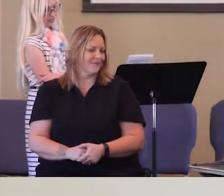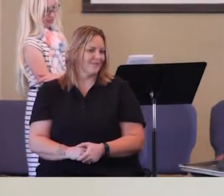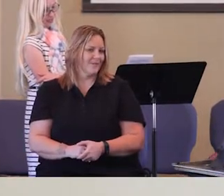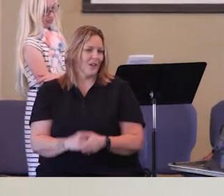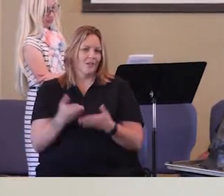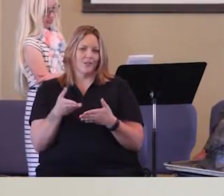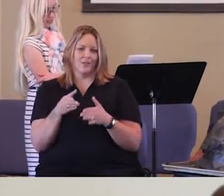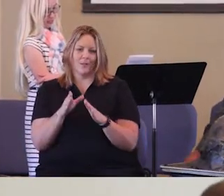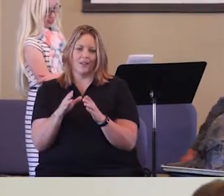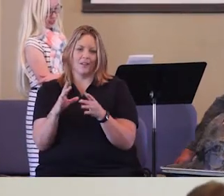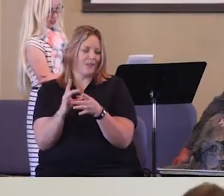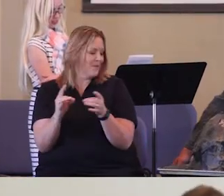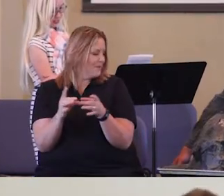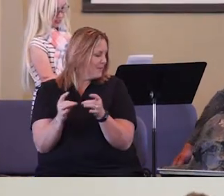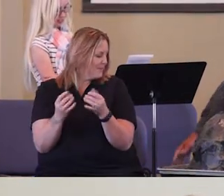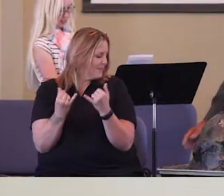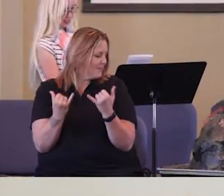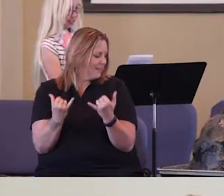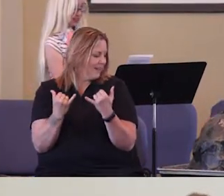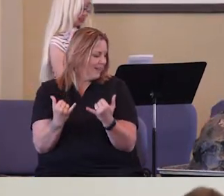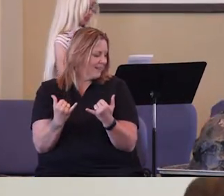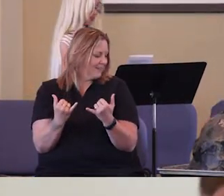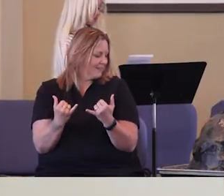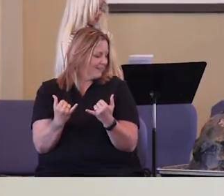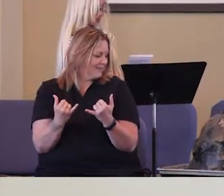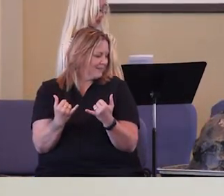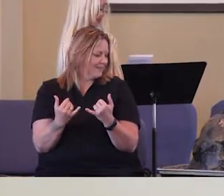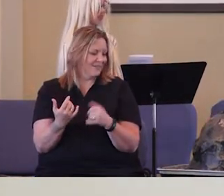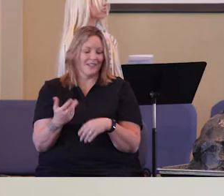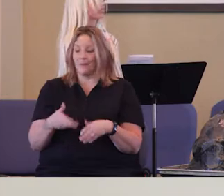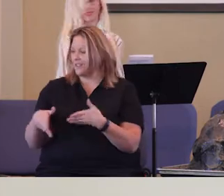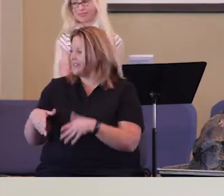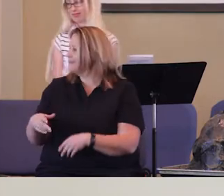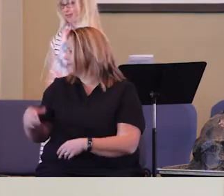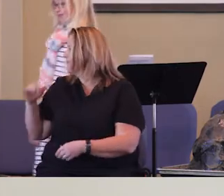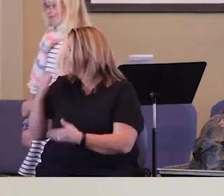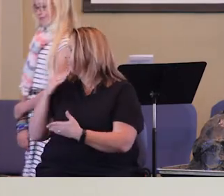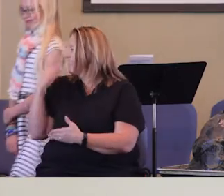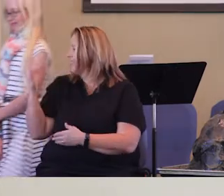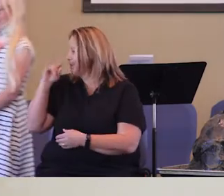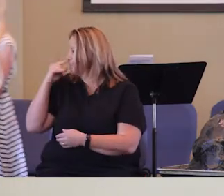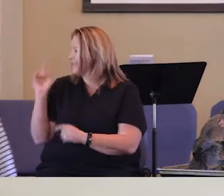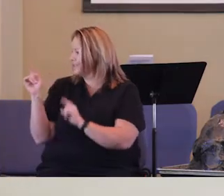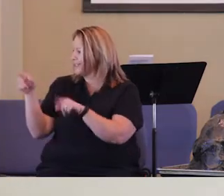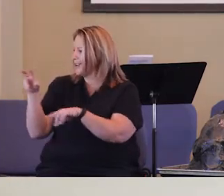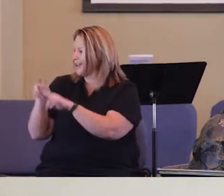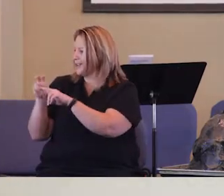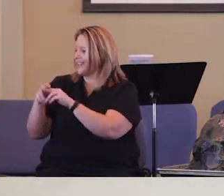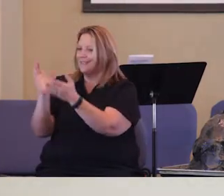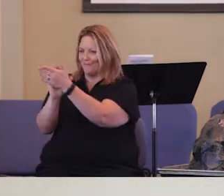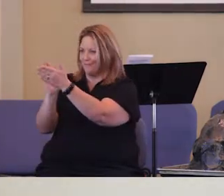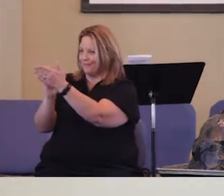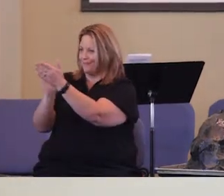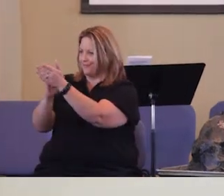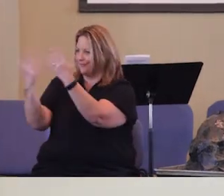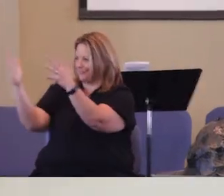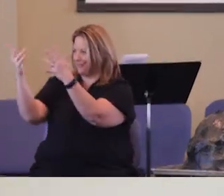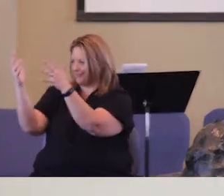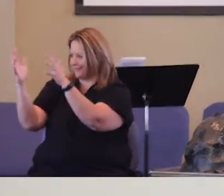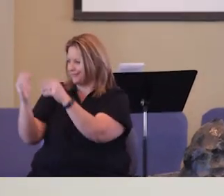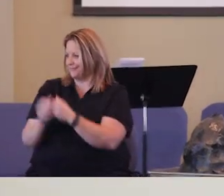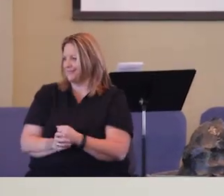So, in our passage today, I'll leave that up there so we can keep reminded. Thanks, kids. You can go sit down. Give them a hand.